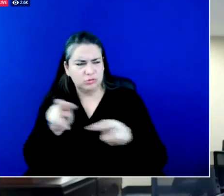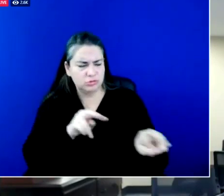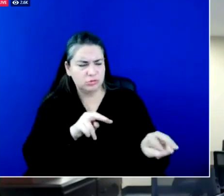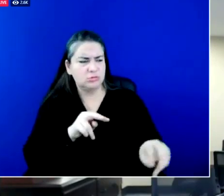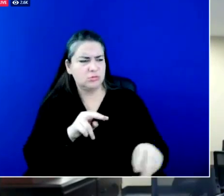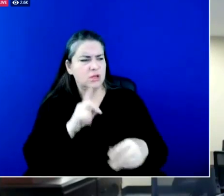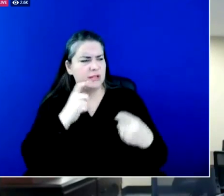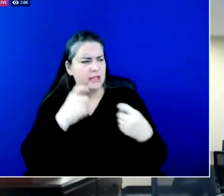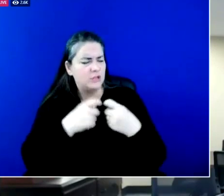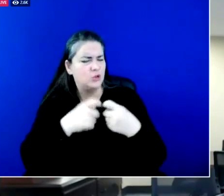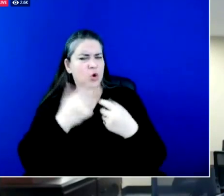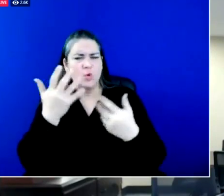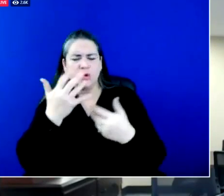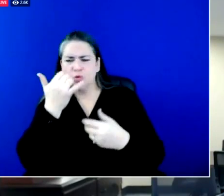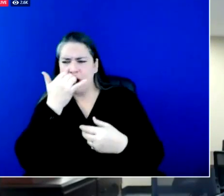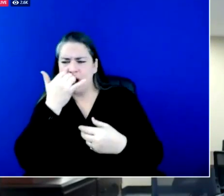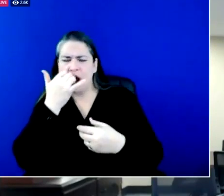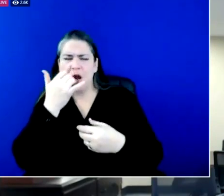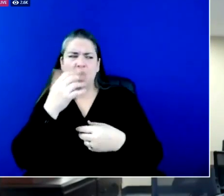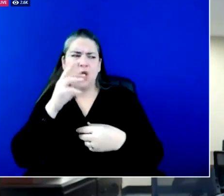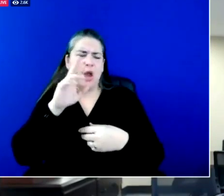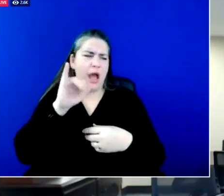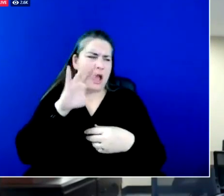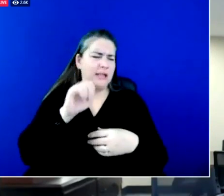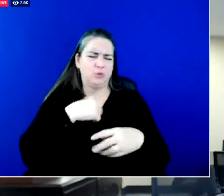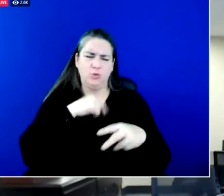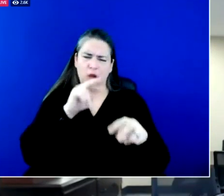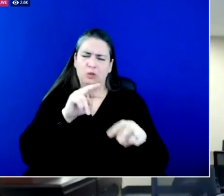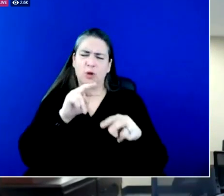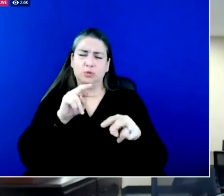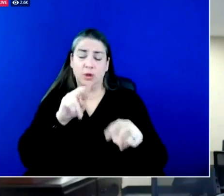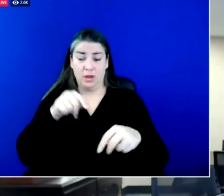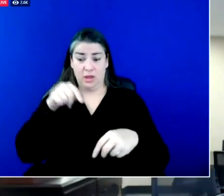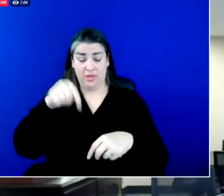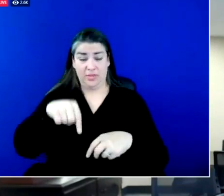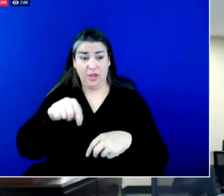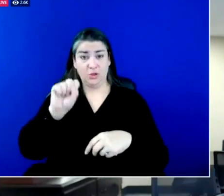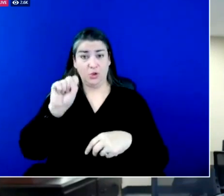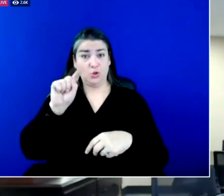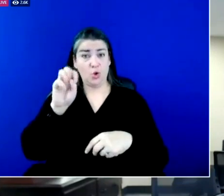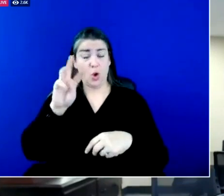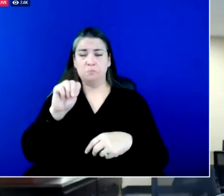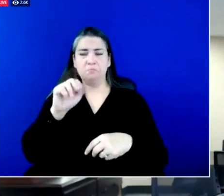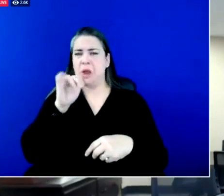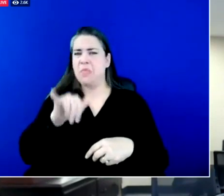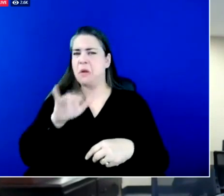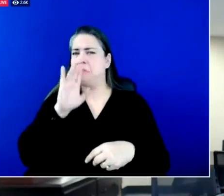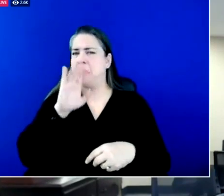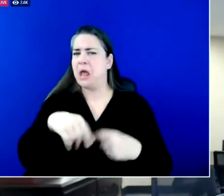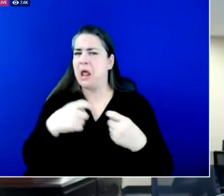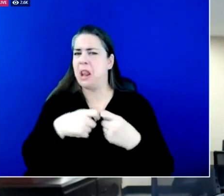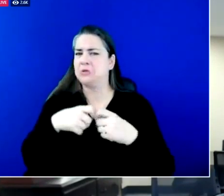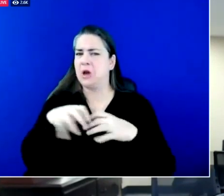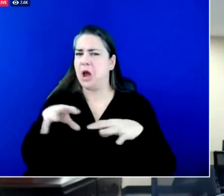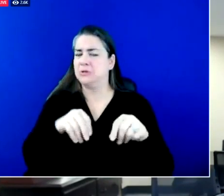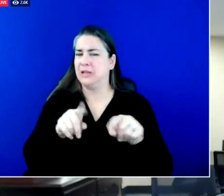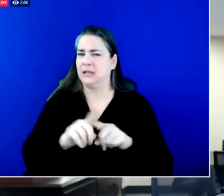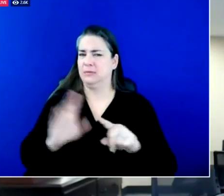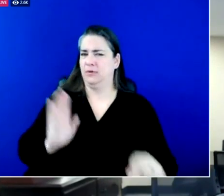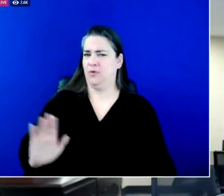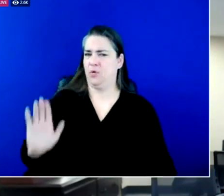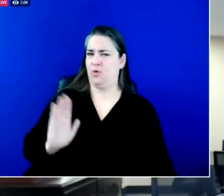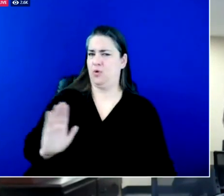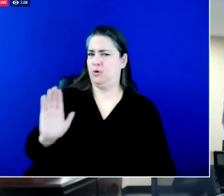of an impact during this storm than in others the uh the transportation cabinet and secretary gray's uh folks on the ground